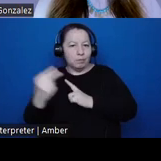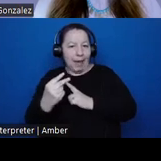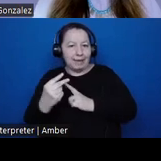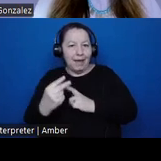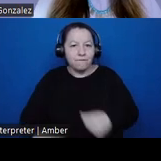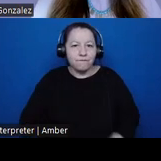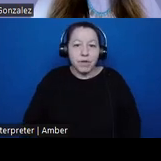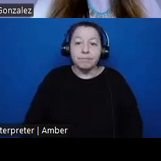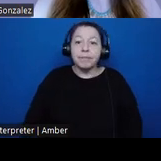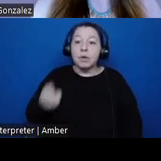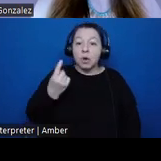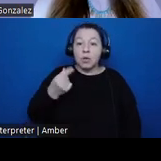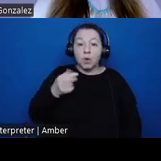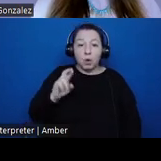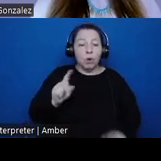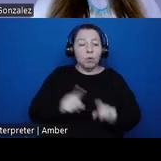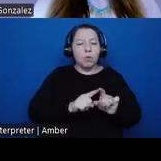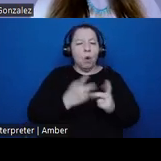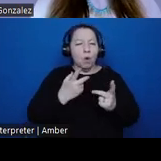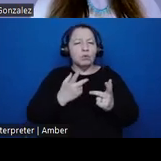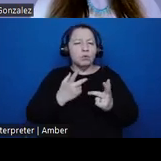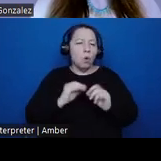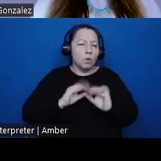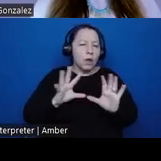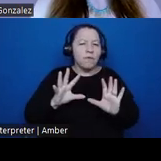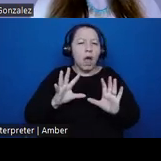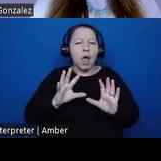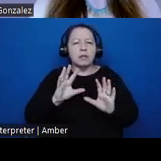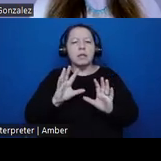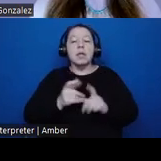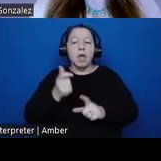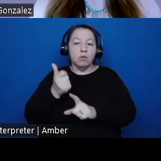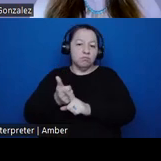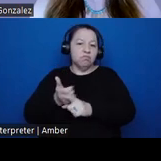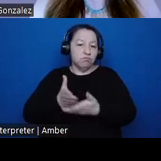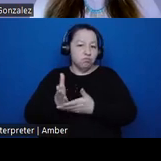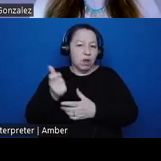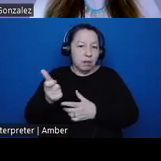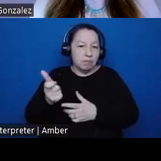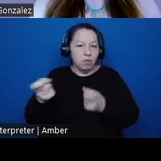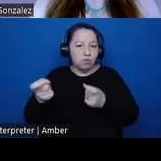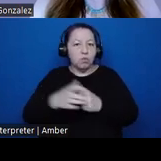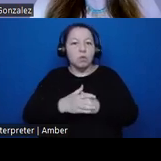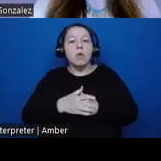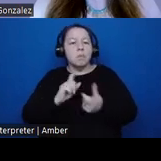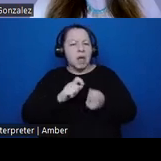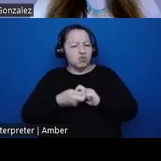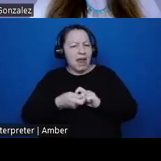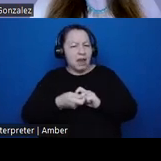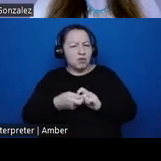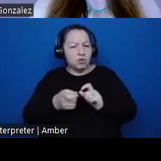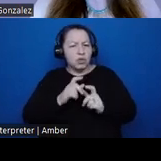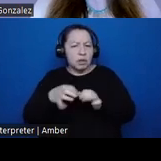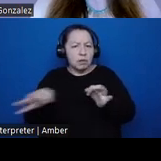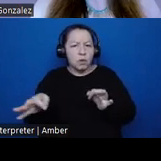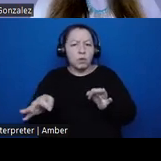Grand run also articulates a sovereignty based approach to historic preservation by changing the language that state and federally federal